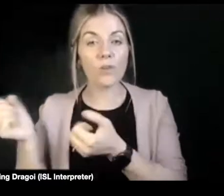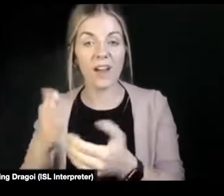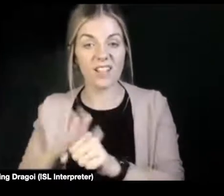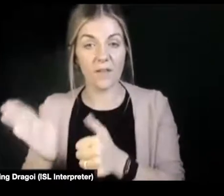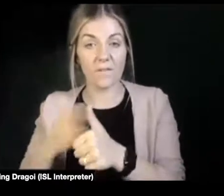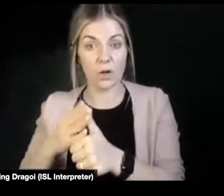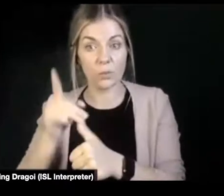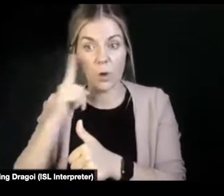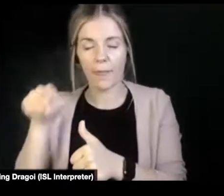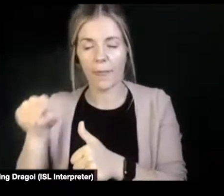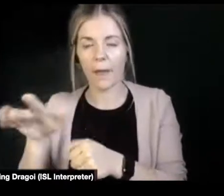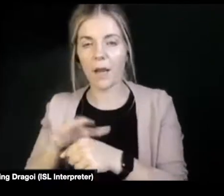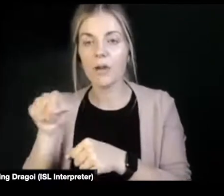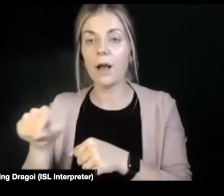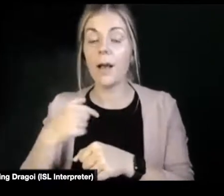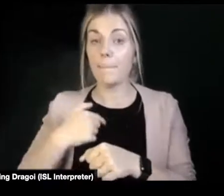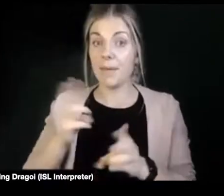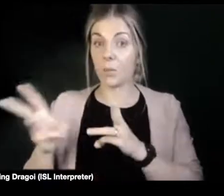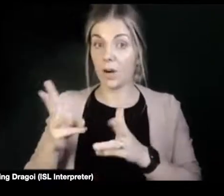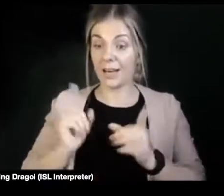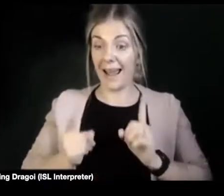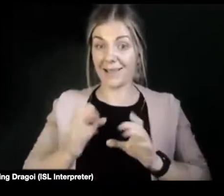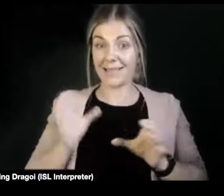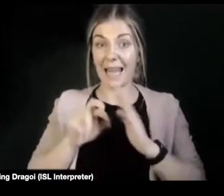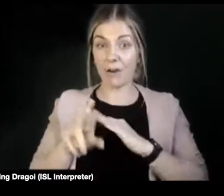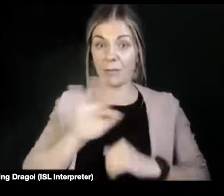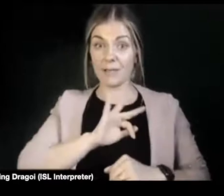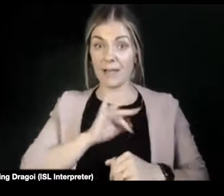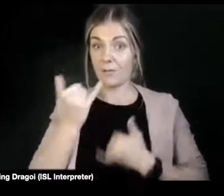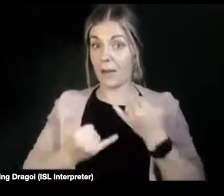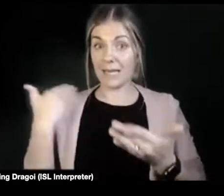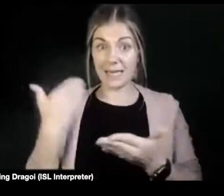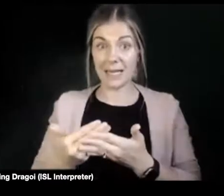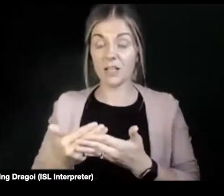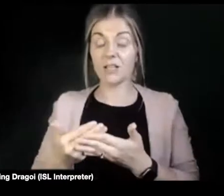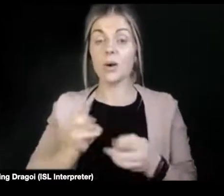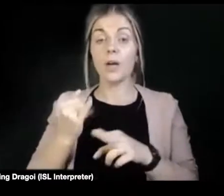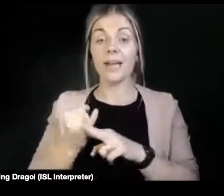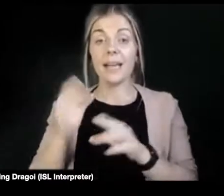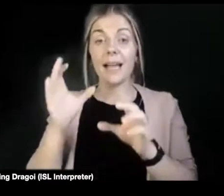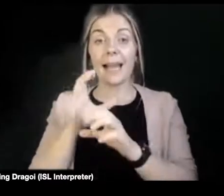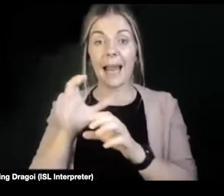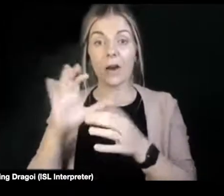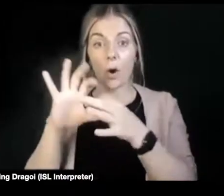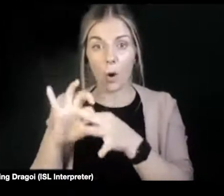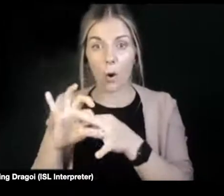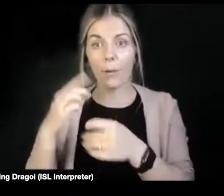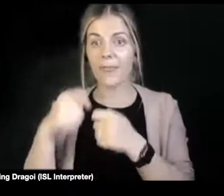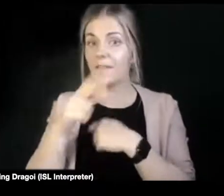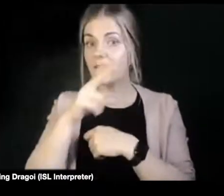You know, working as a care of myself for many years. Because if I, you know, working in a care home, then suddenly, for example, somebody